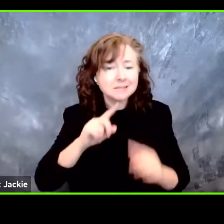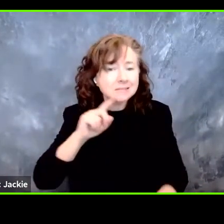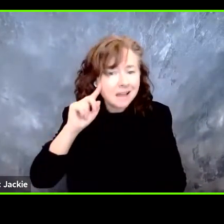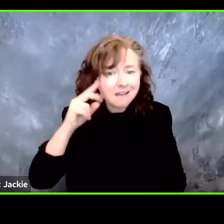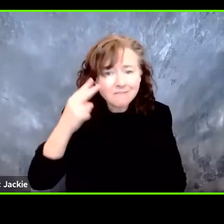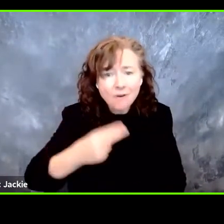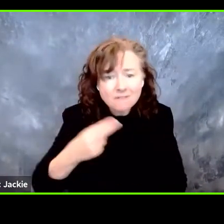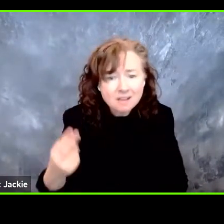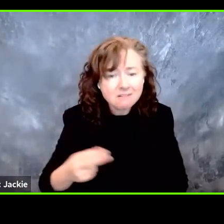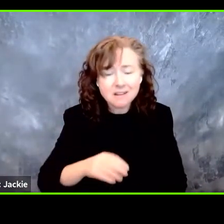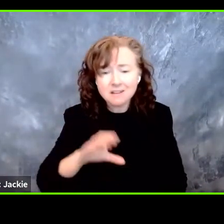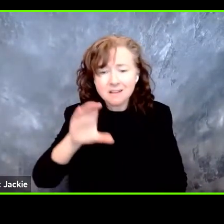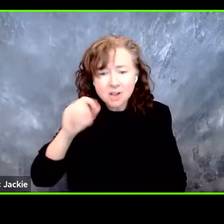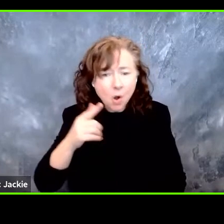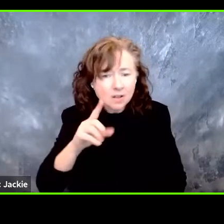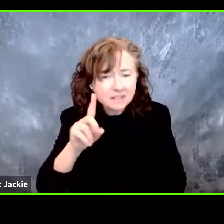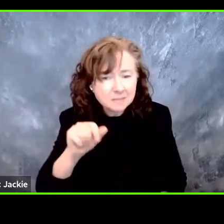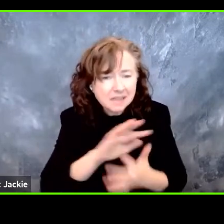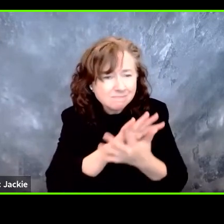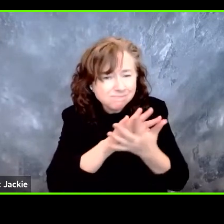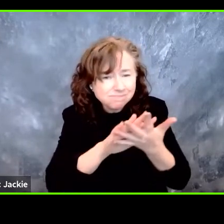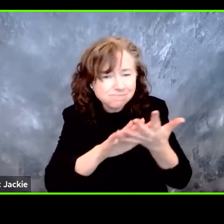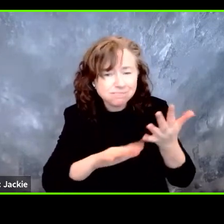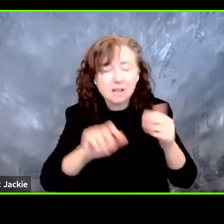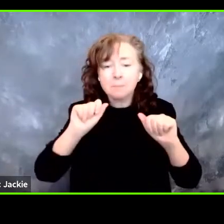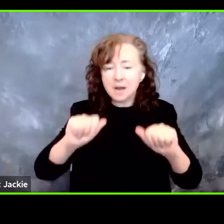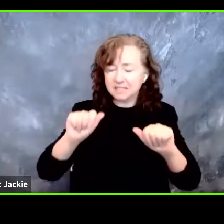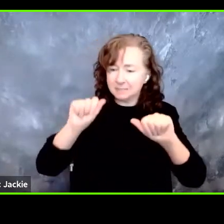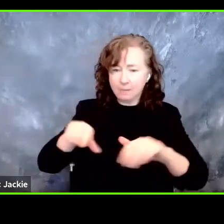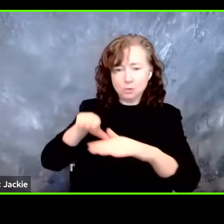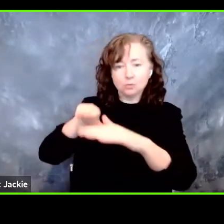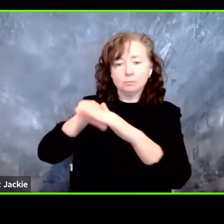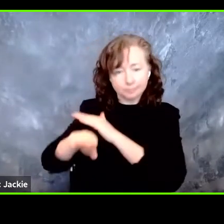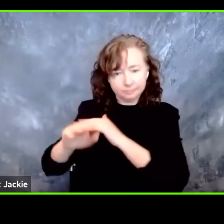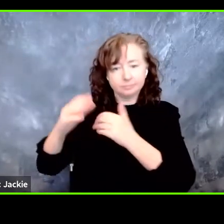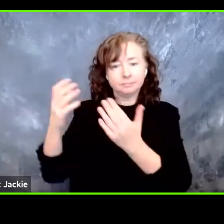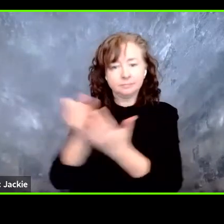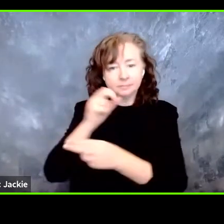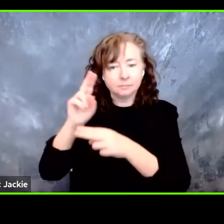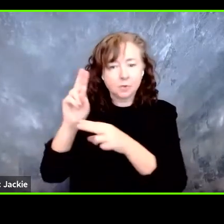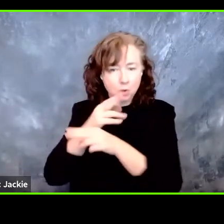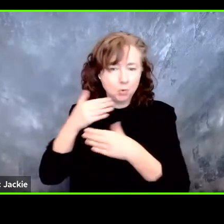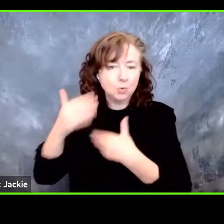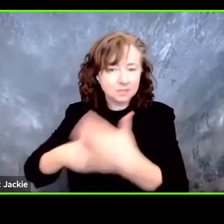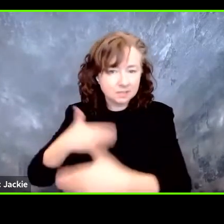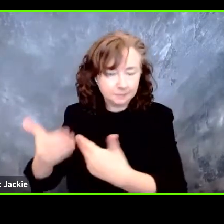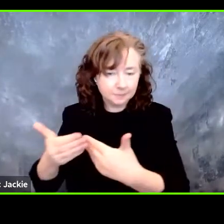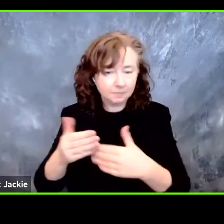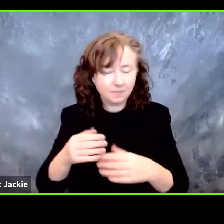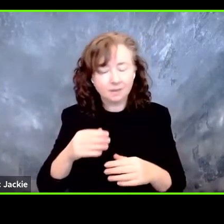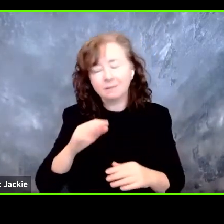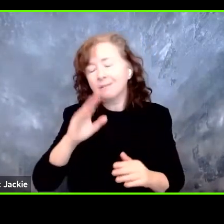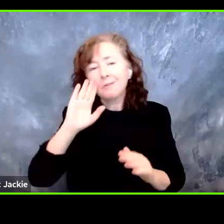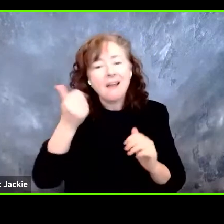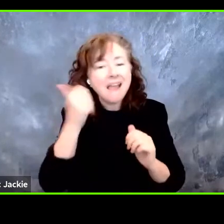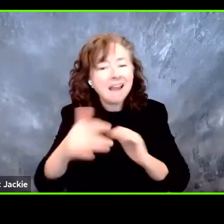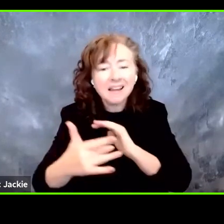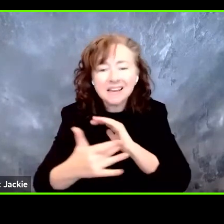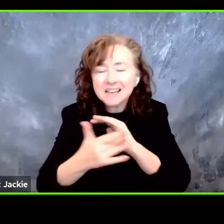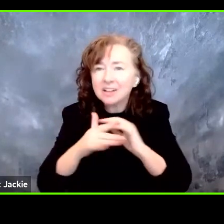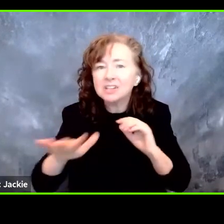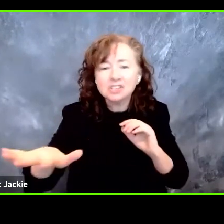cognitive disabilities. As with any technology or innovation, it is critical that the